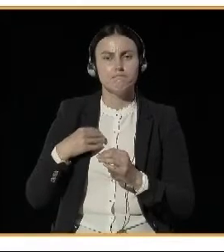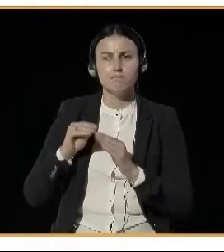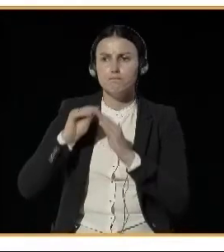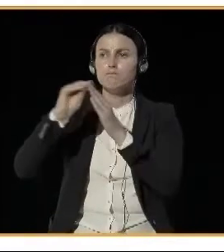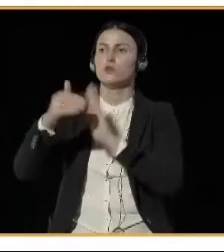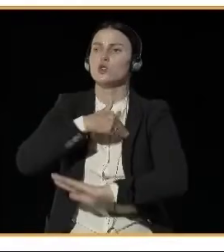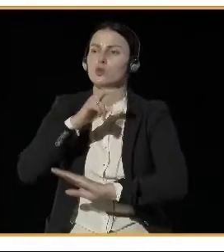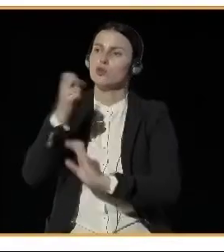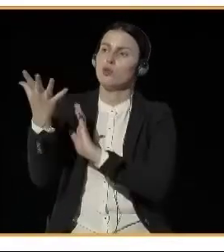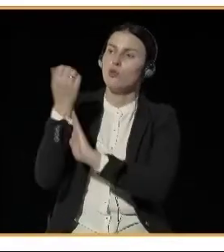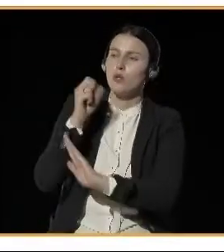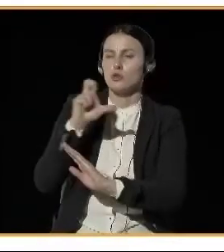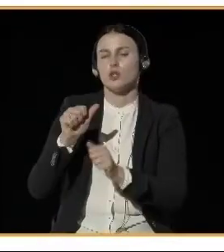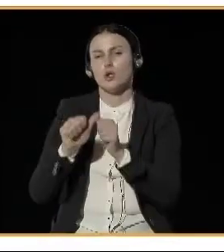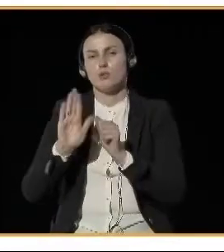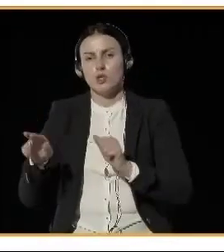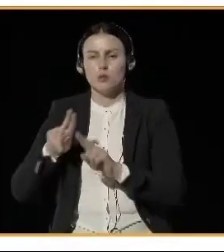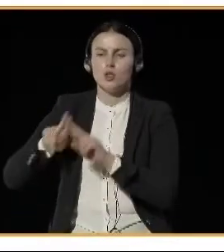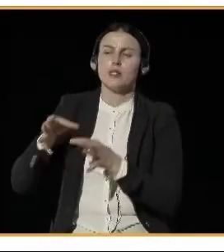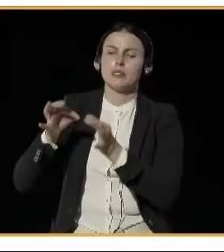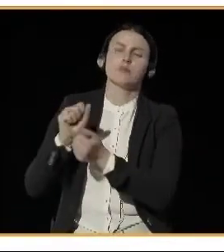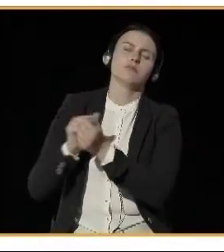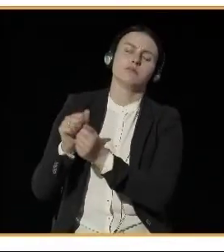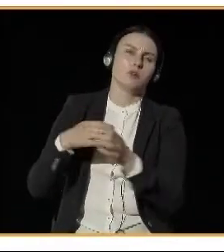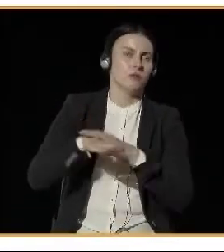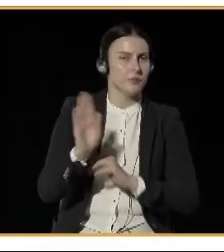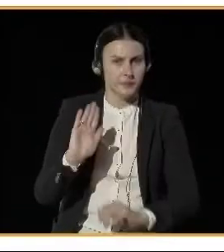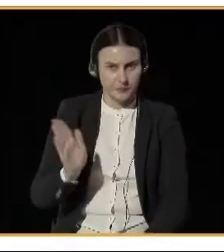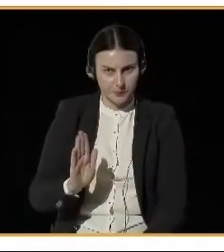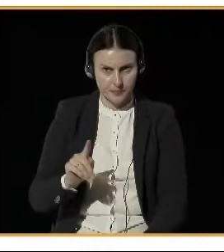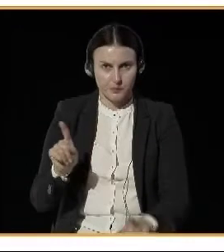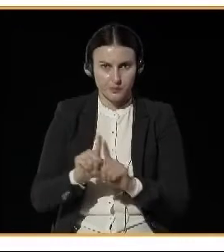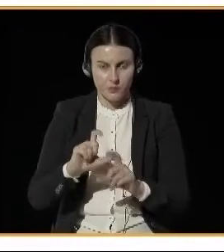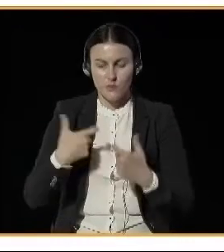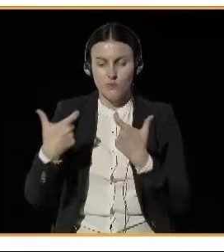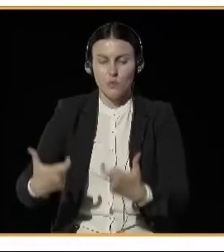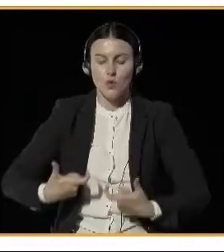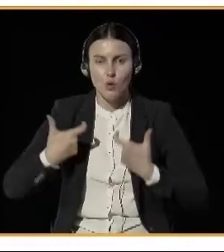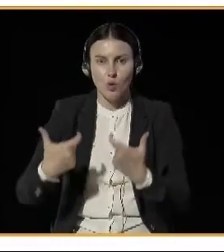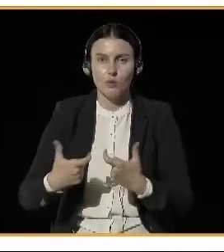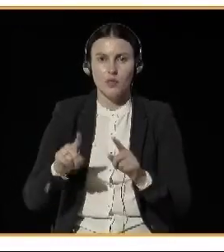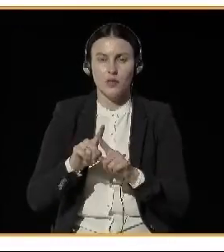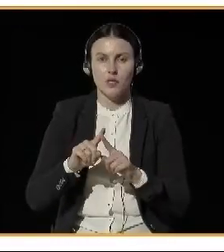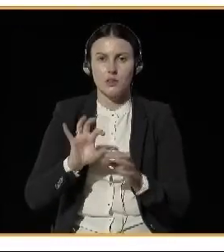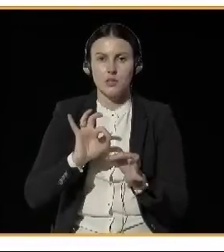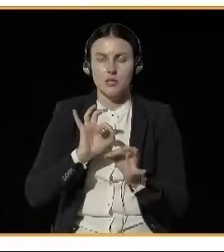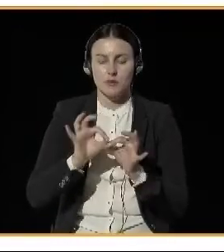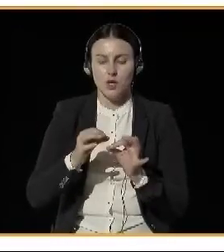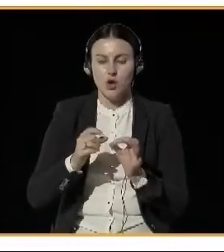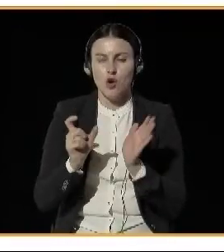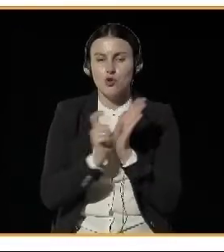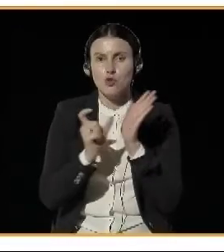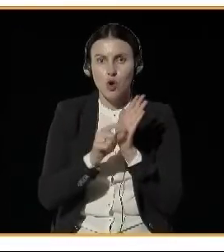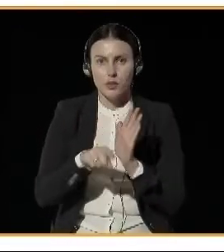Next slide, please. Next Here you can see examples of the posters for the ad campaigns. The first one, it says, rest